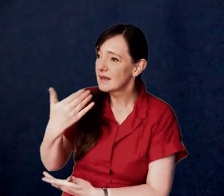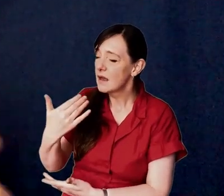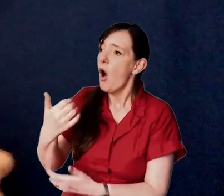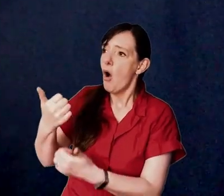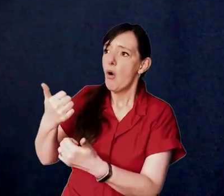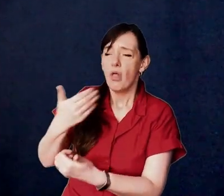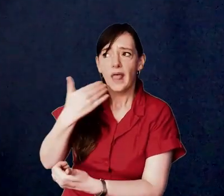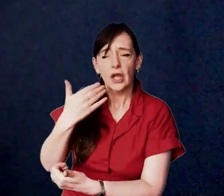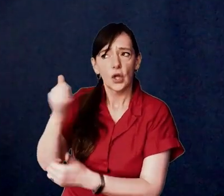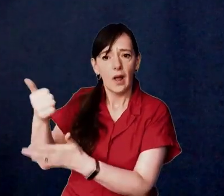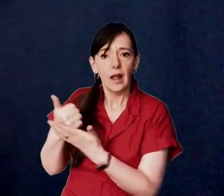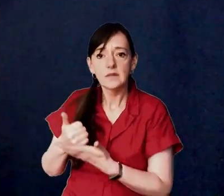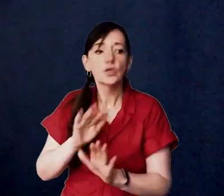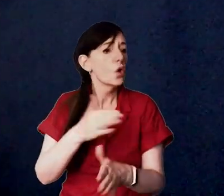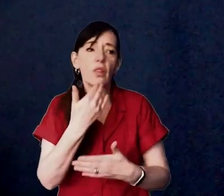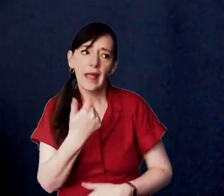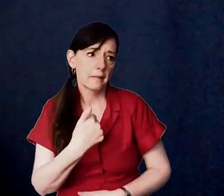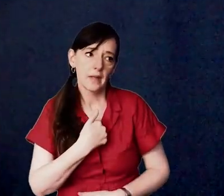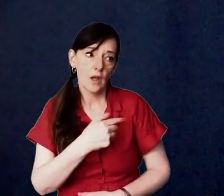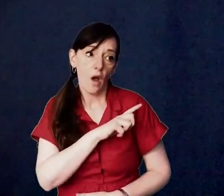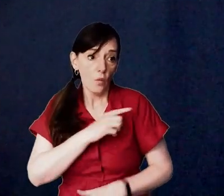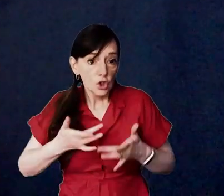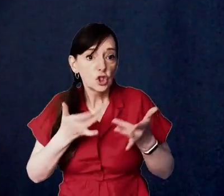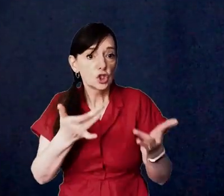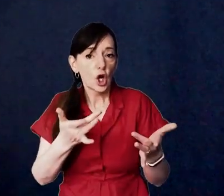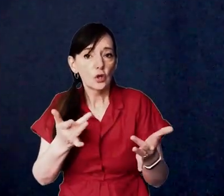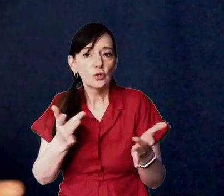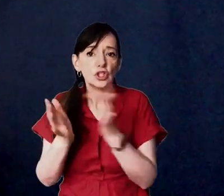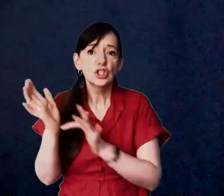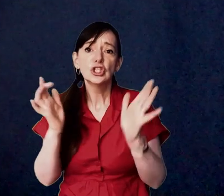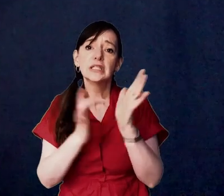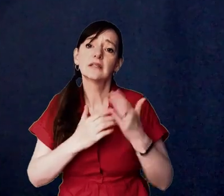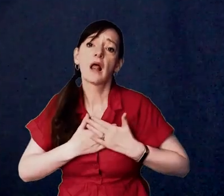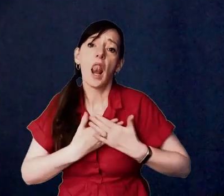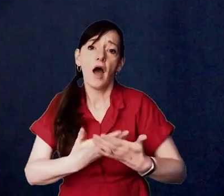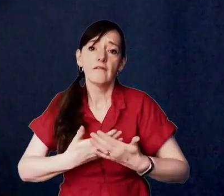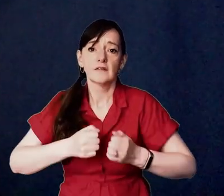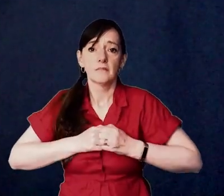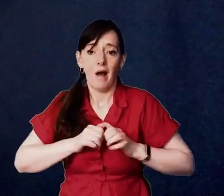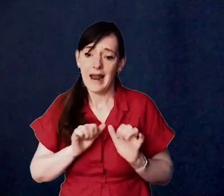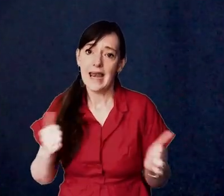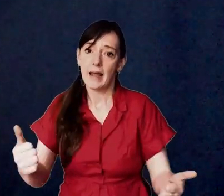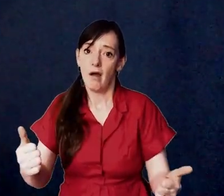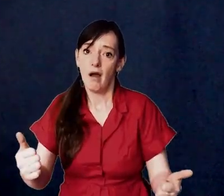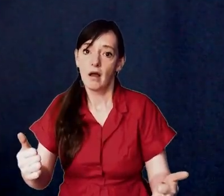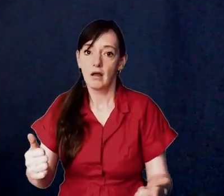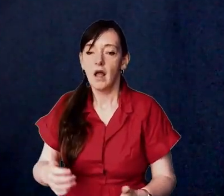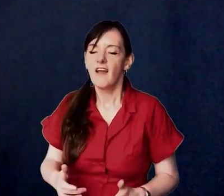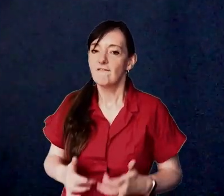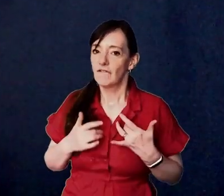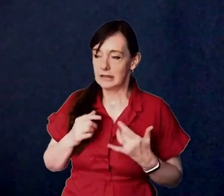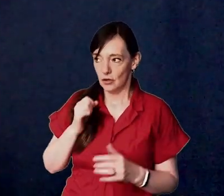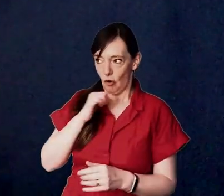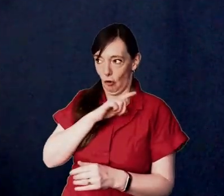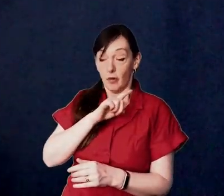-british and say look you don't need to thank me i'm doing this because i want to show the love of jesus to my to my neighbors in my community trust me